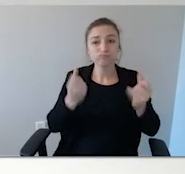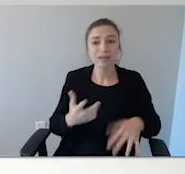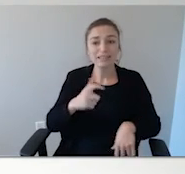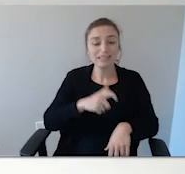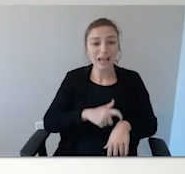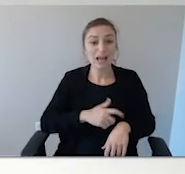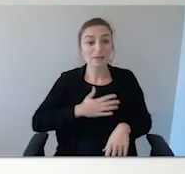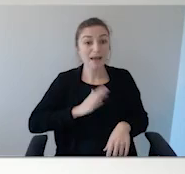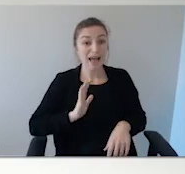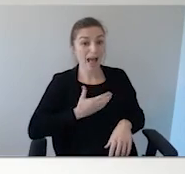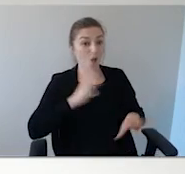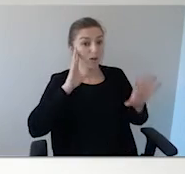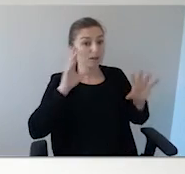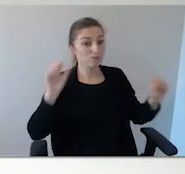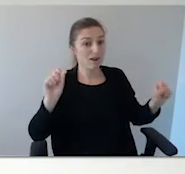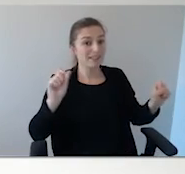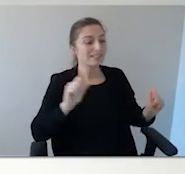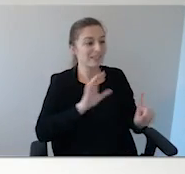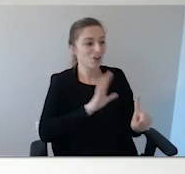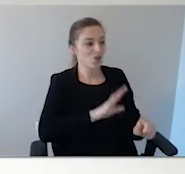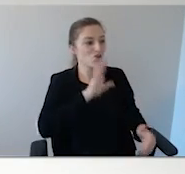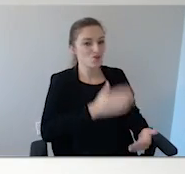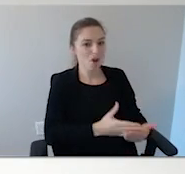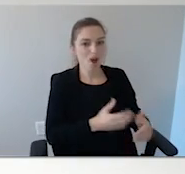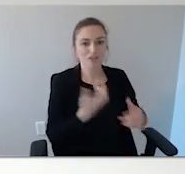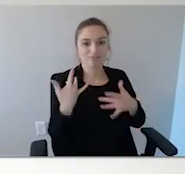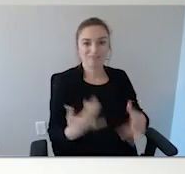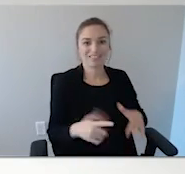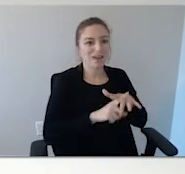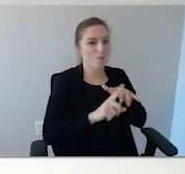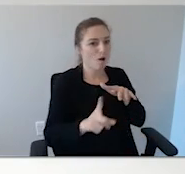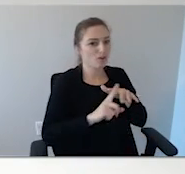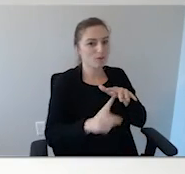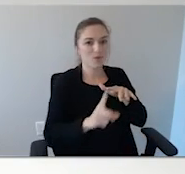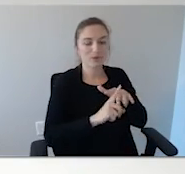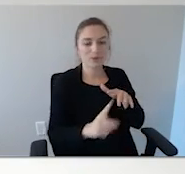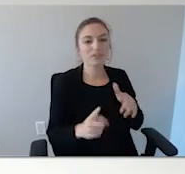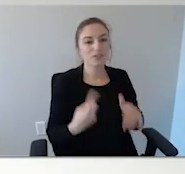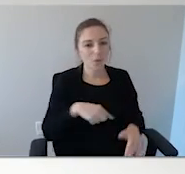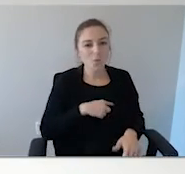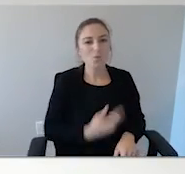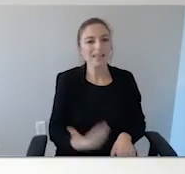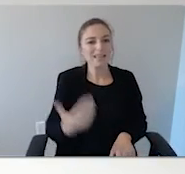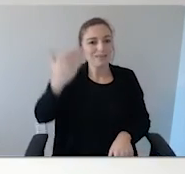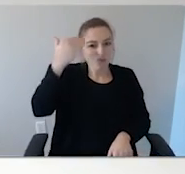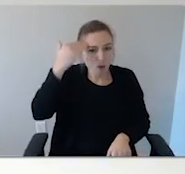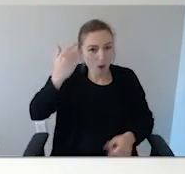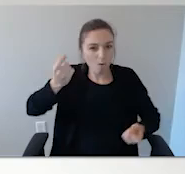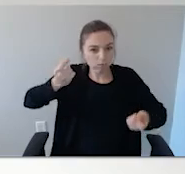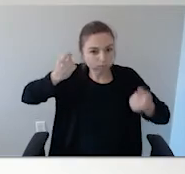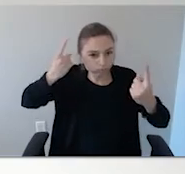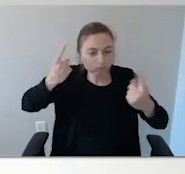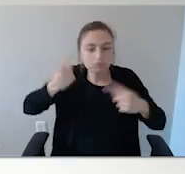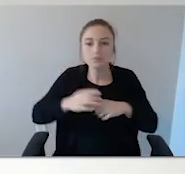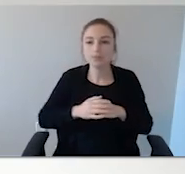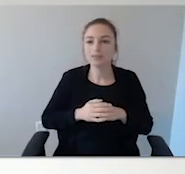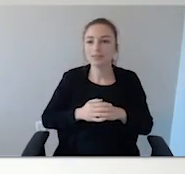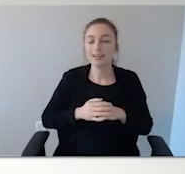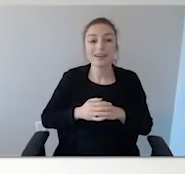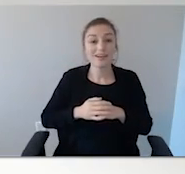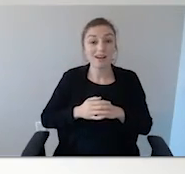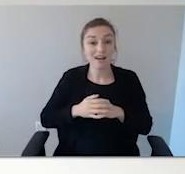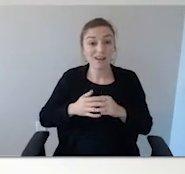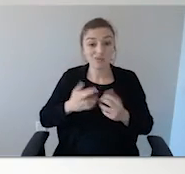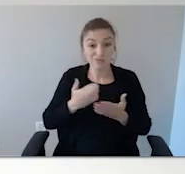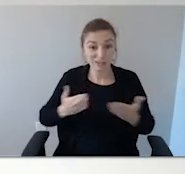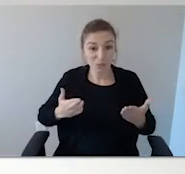daughter is an active wanderer. We know how hard it is to keep our kids safe. There's a huge lack of resources. It's why